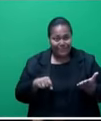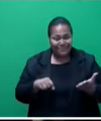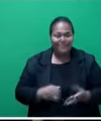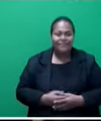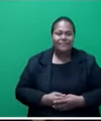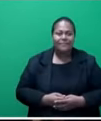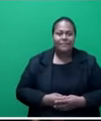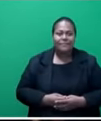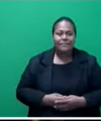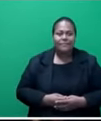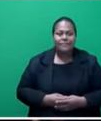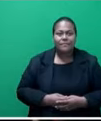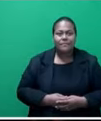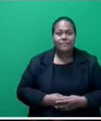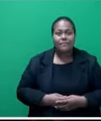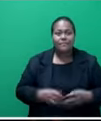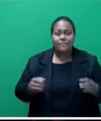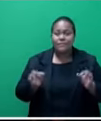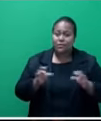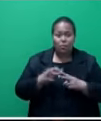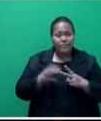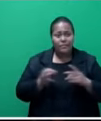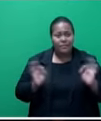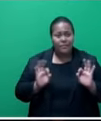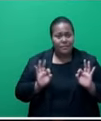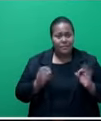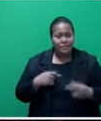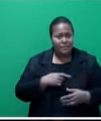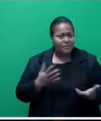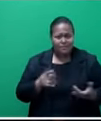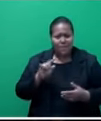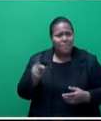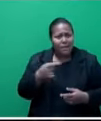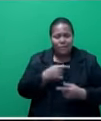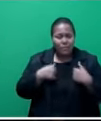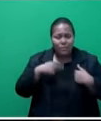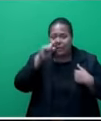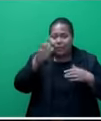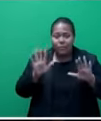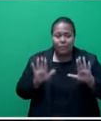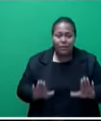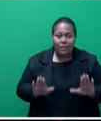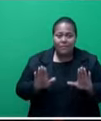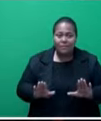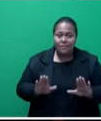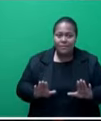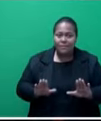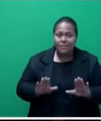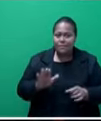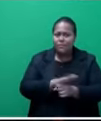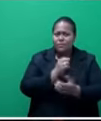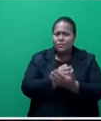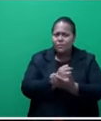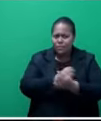have no choice. But also, we cannot wait much longer to ensure